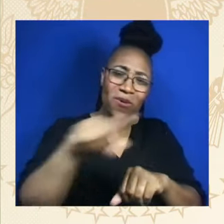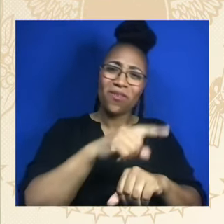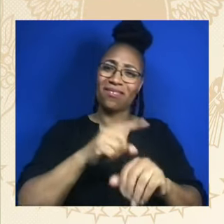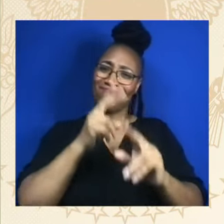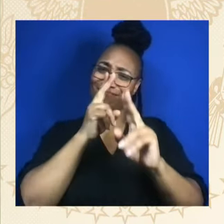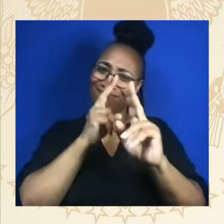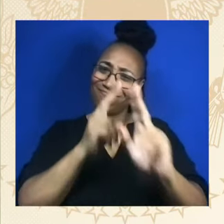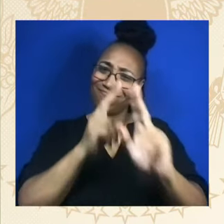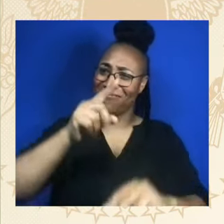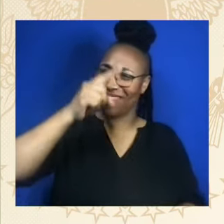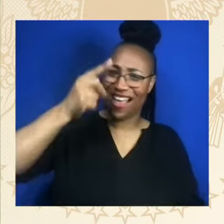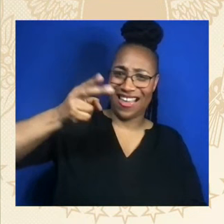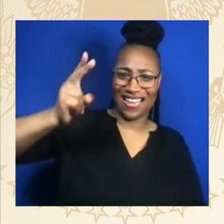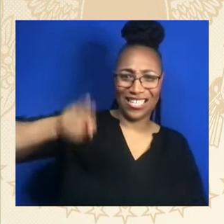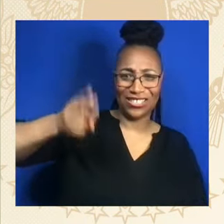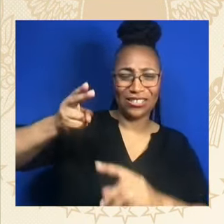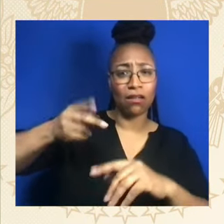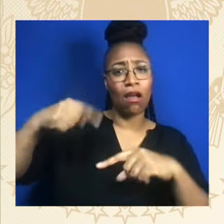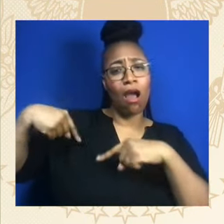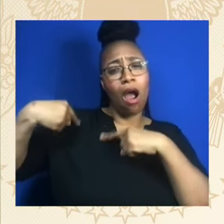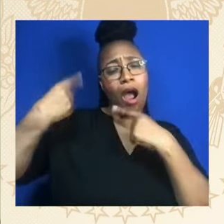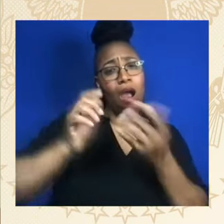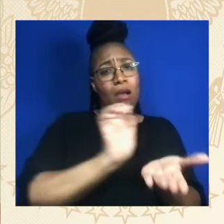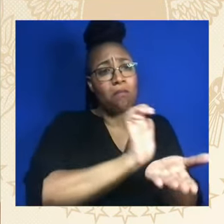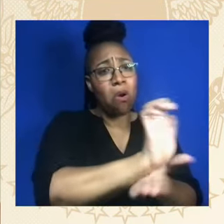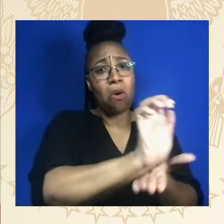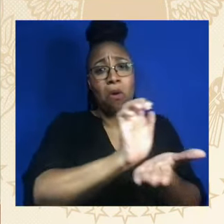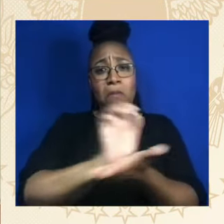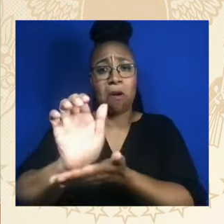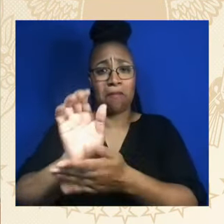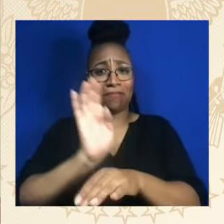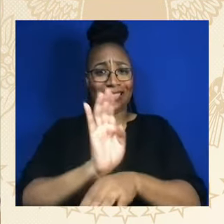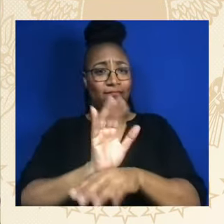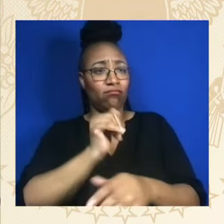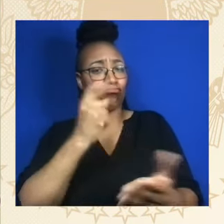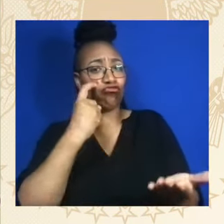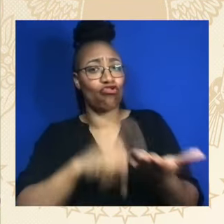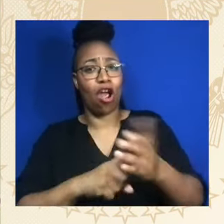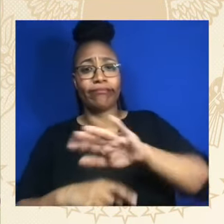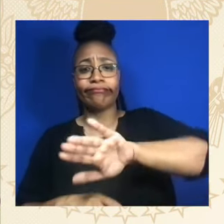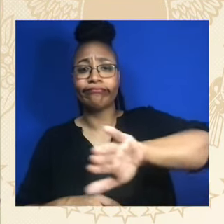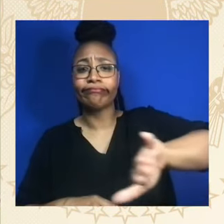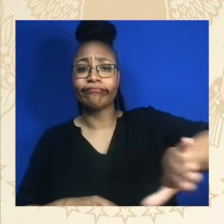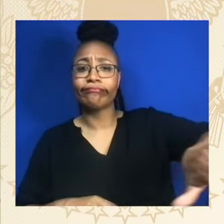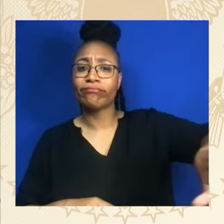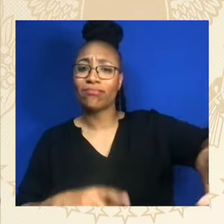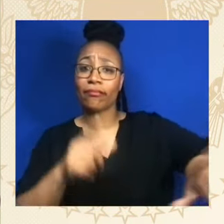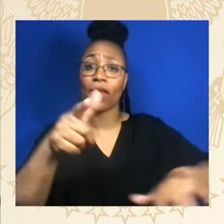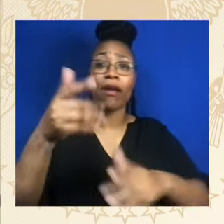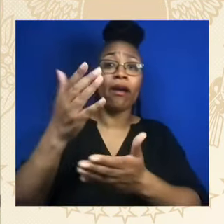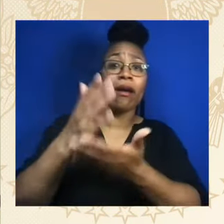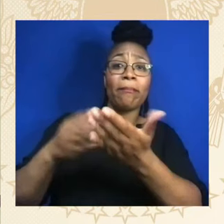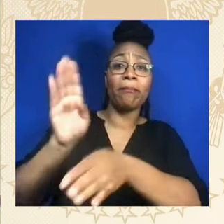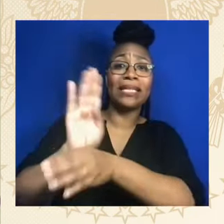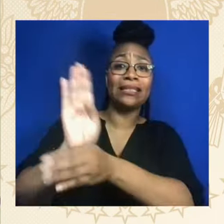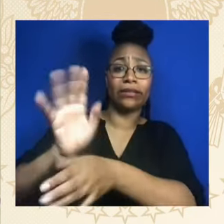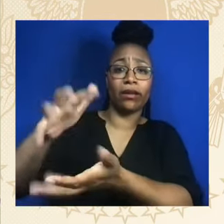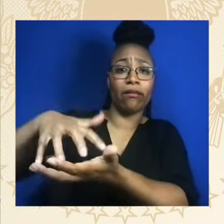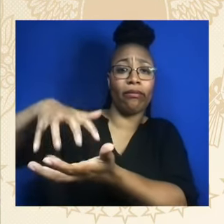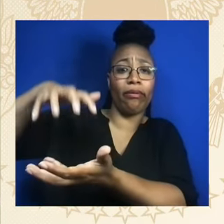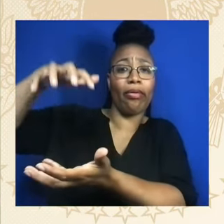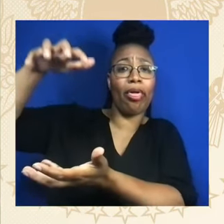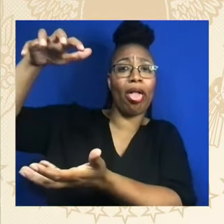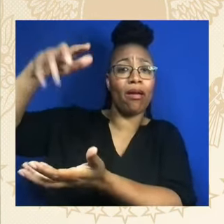economic wealth. When we help Americans afford to buy a home. We